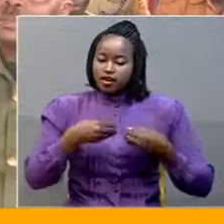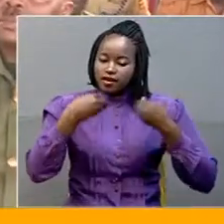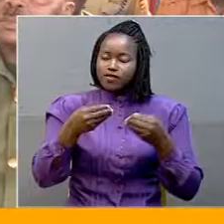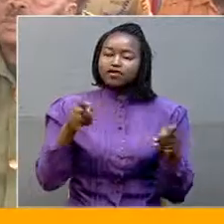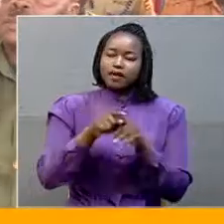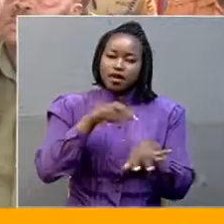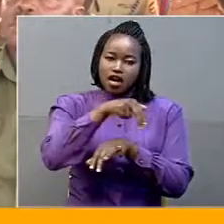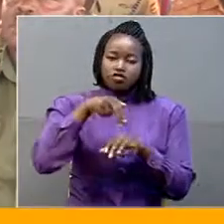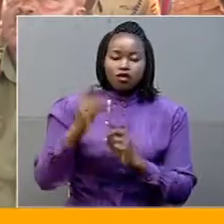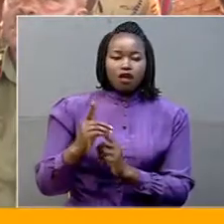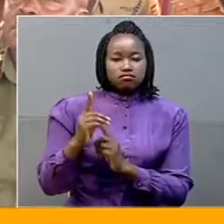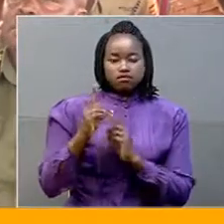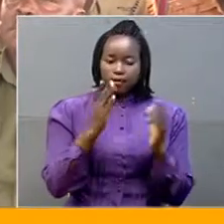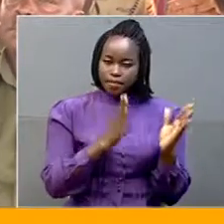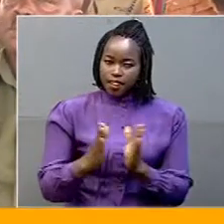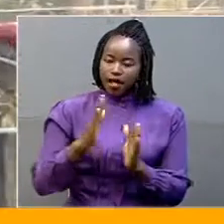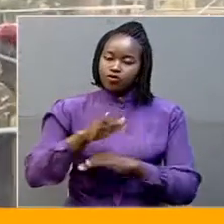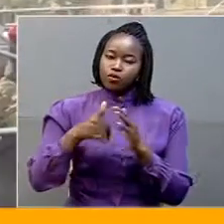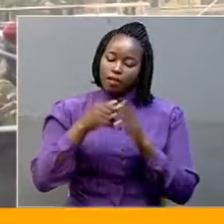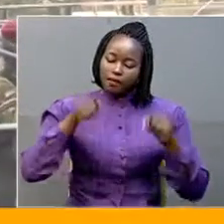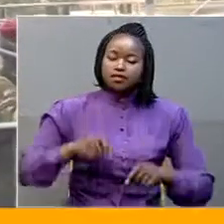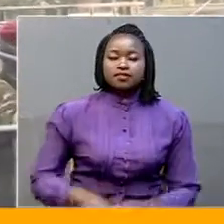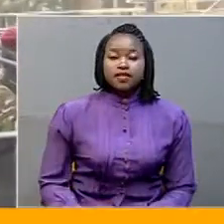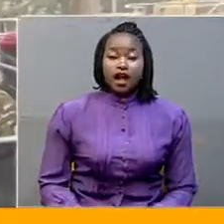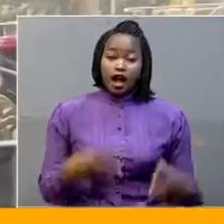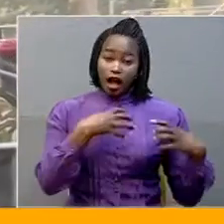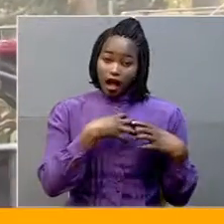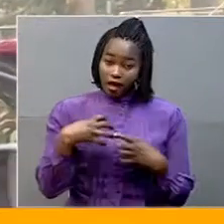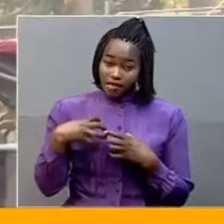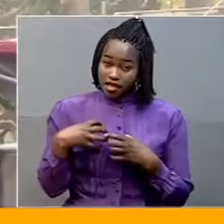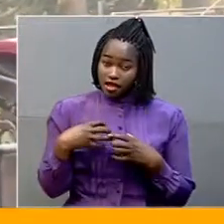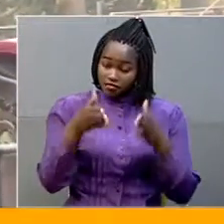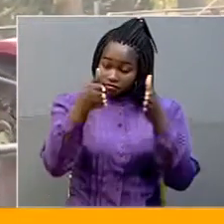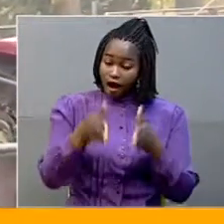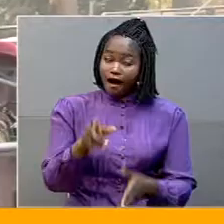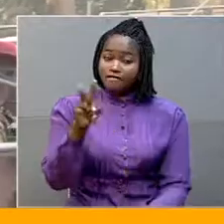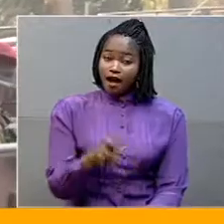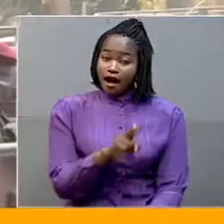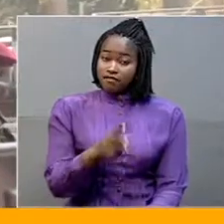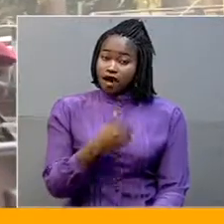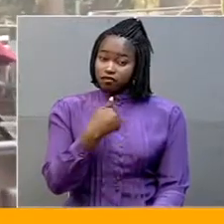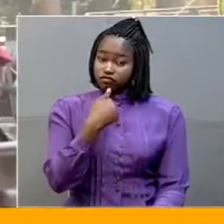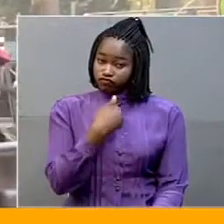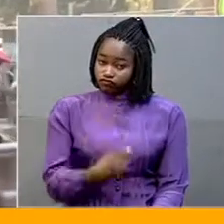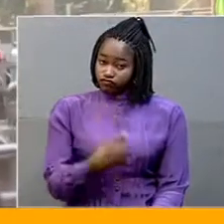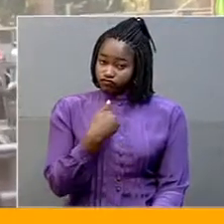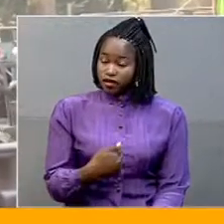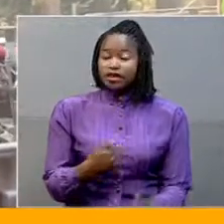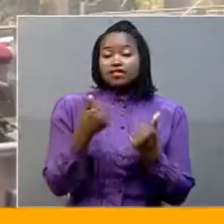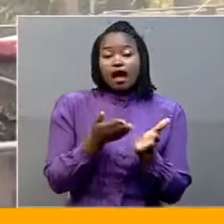plan. I am a, is like a sergeant. A sergeant uses a knife